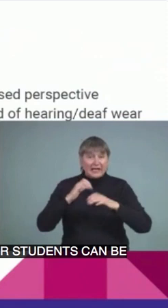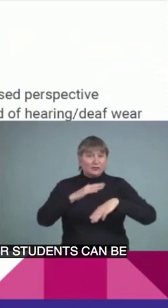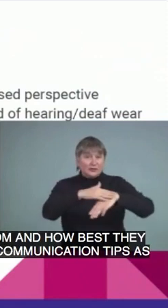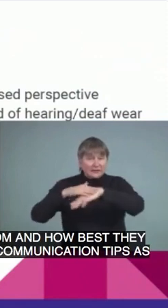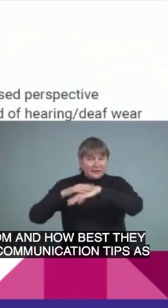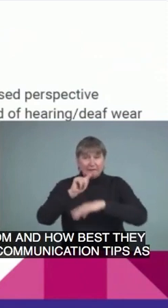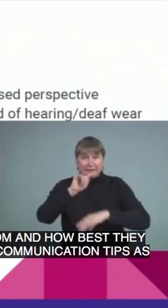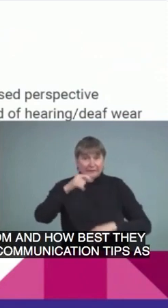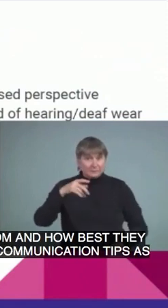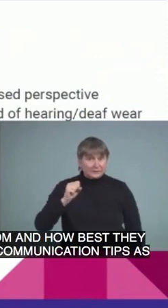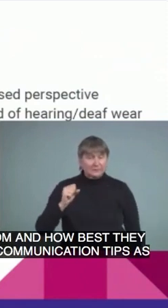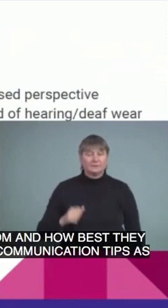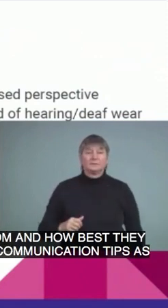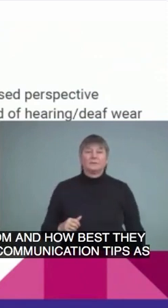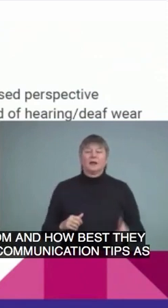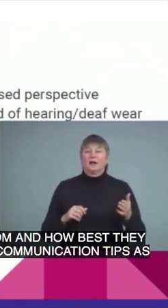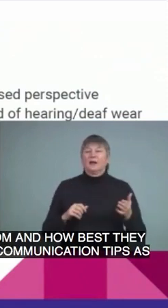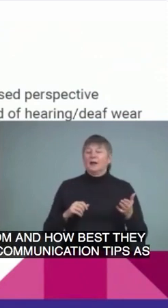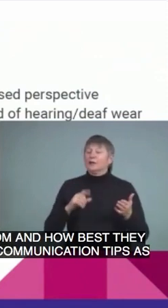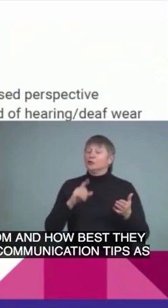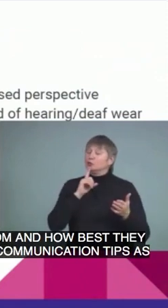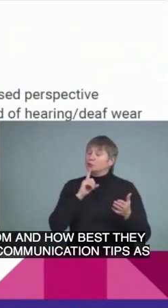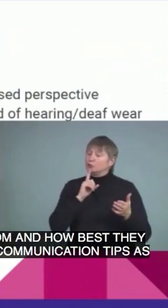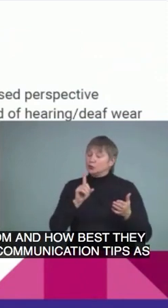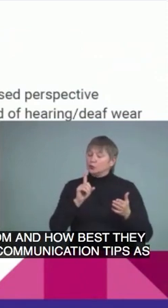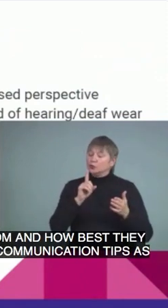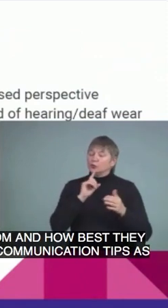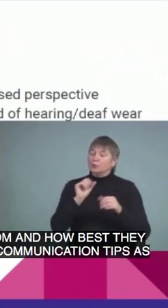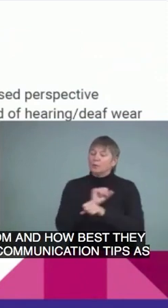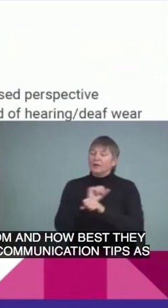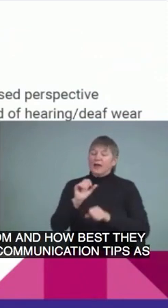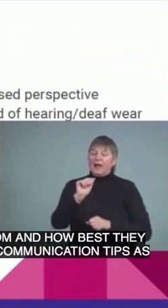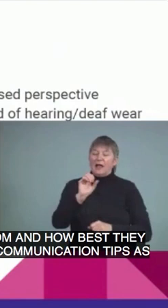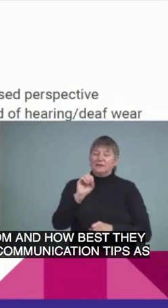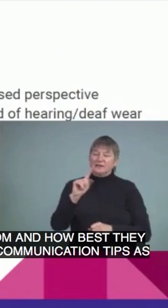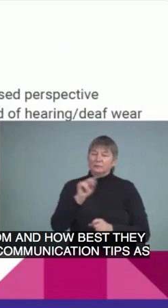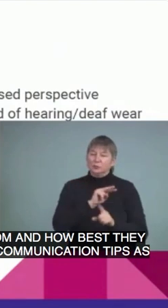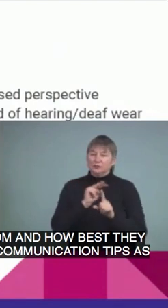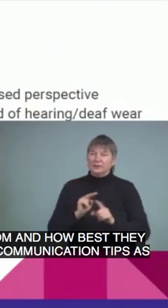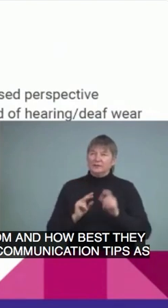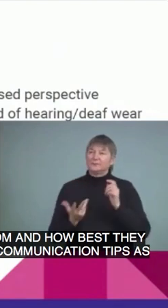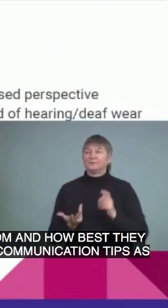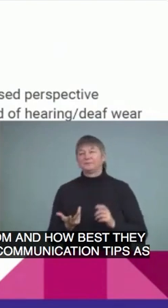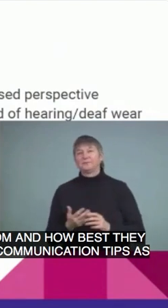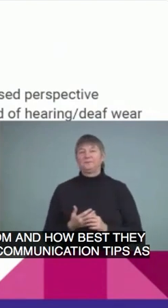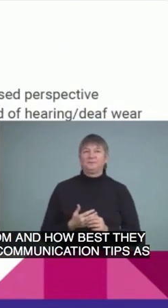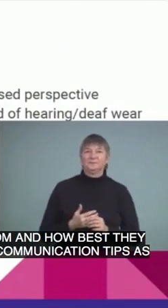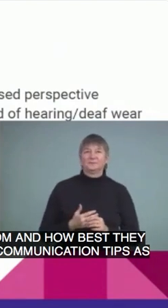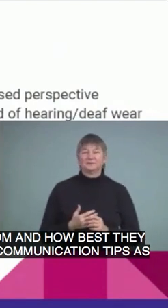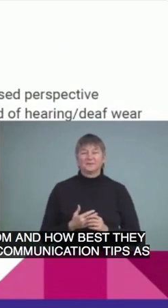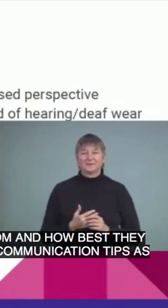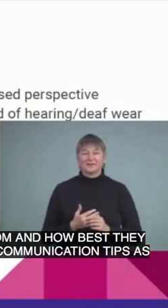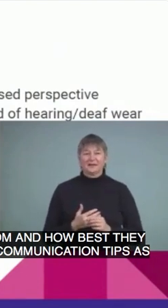even find that this is truly an example of an asset perspective is having, Krista